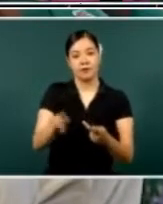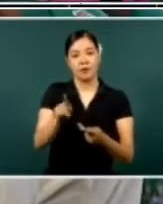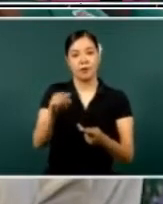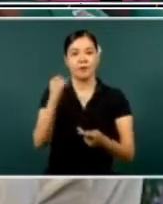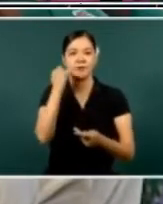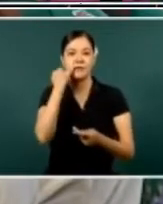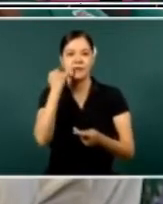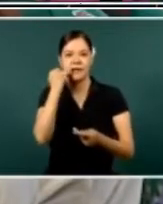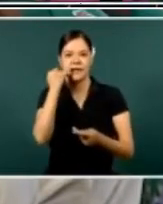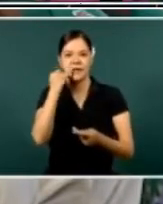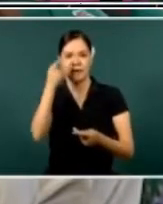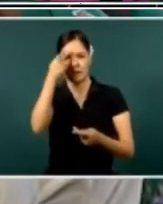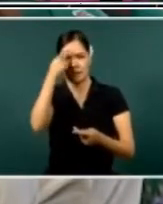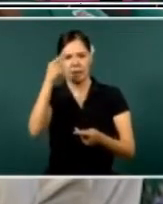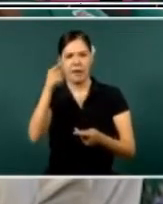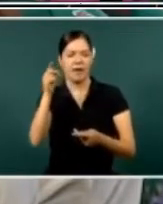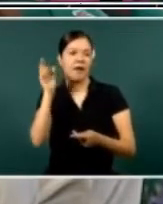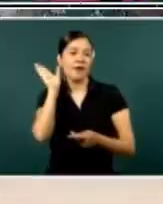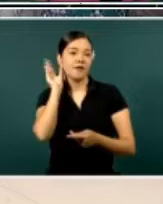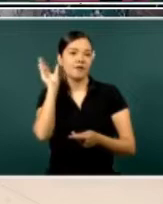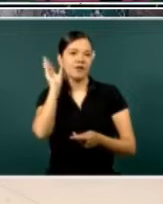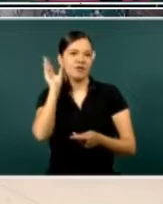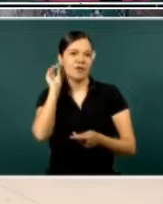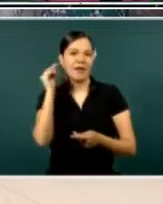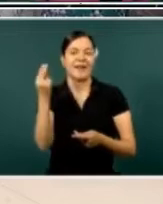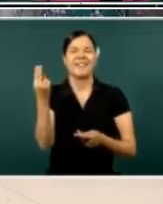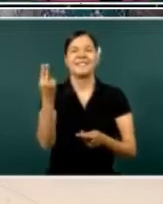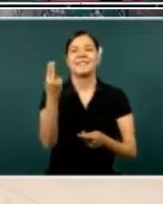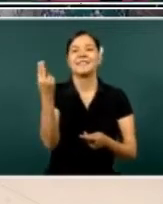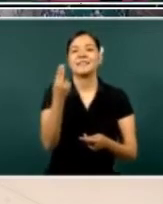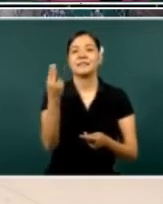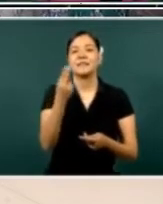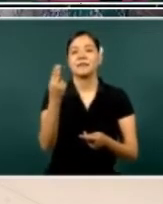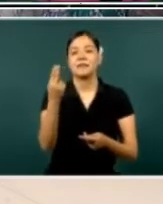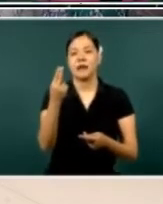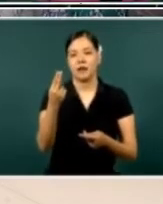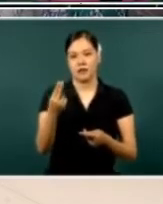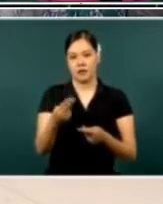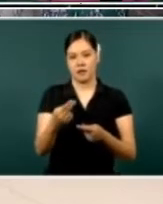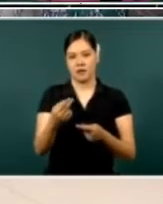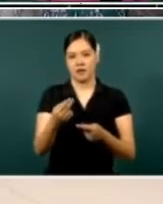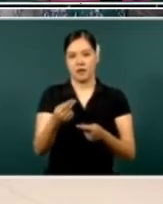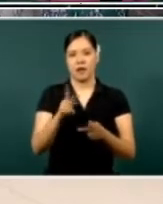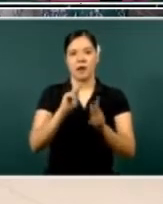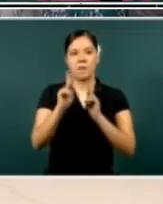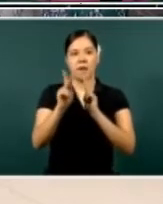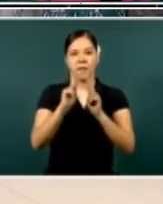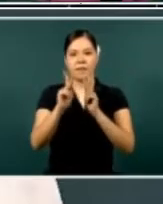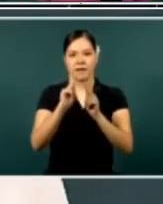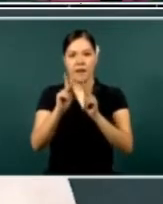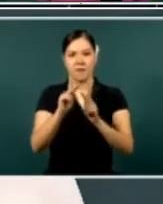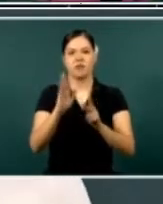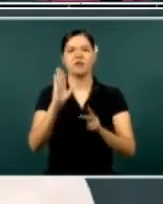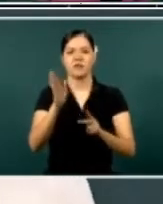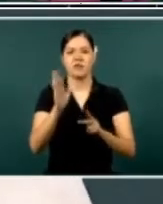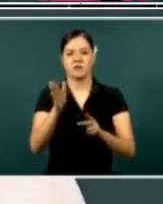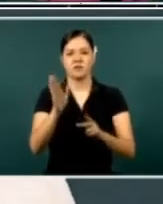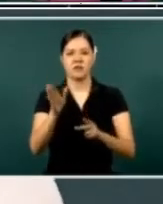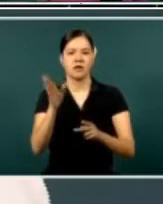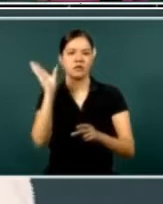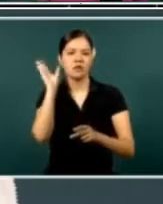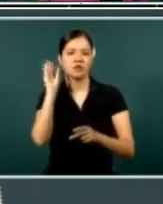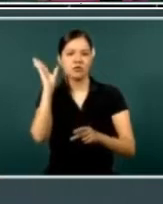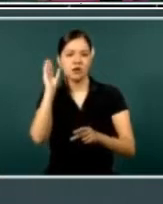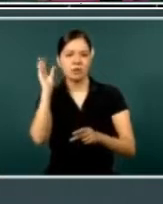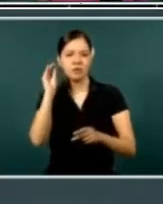And some of the most, uh, and the topics that have come is the recognition of our